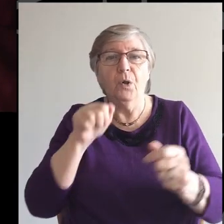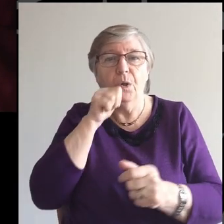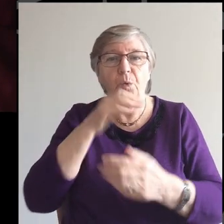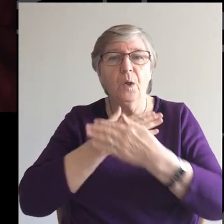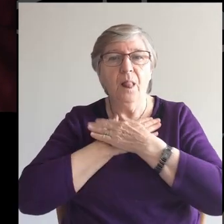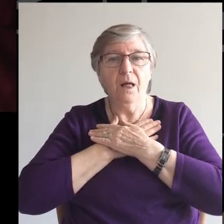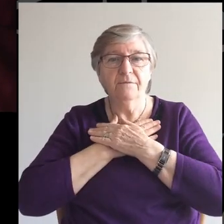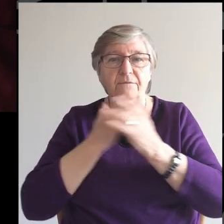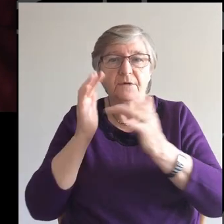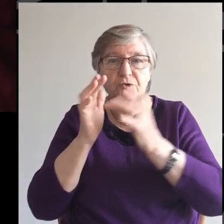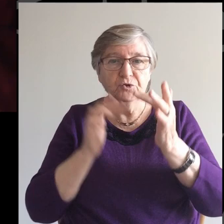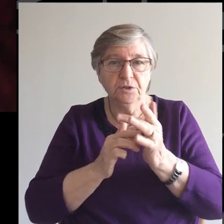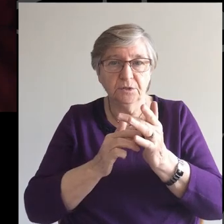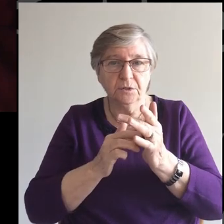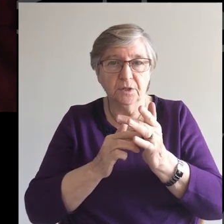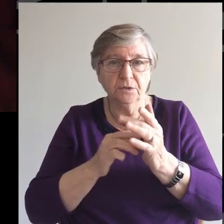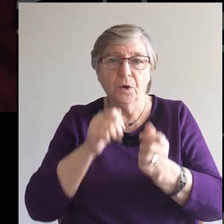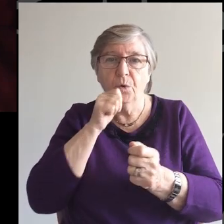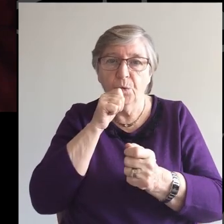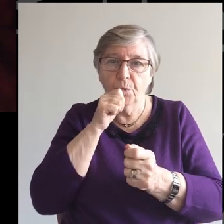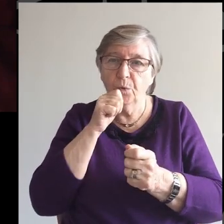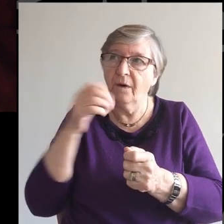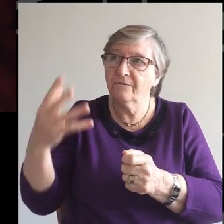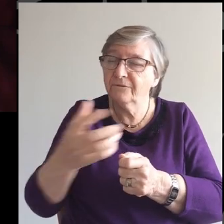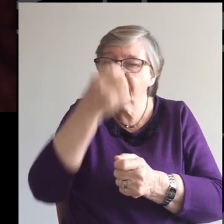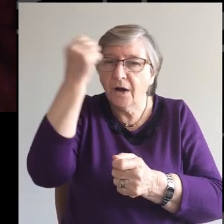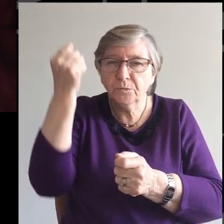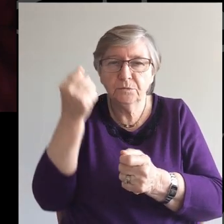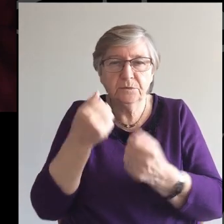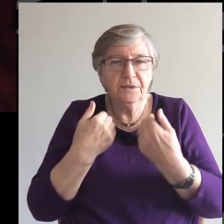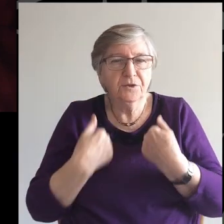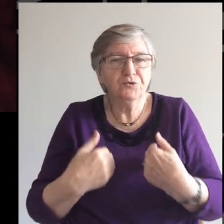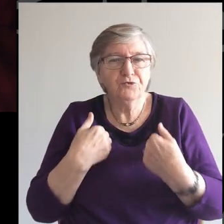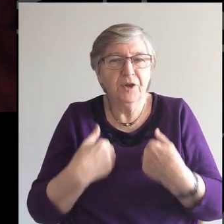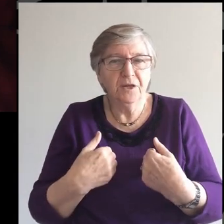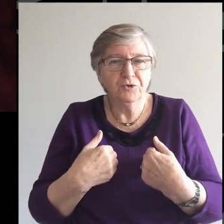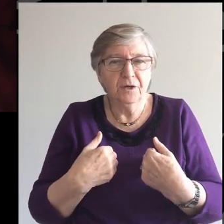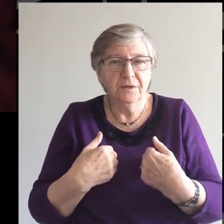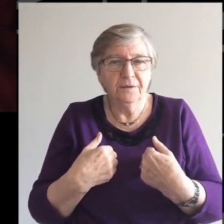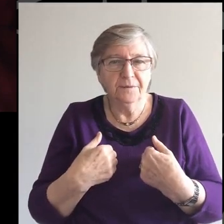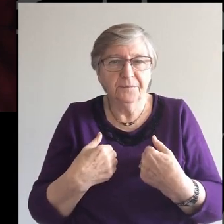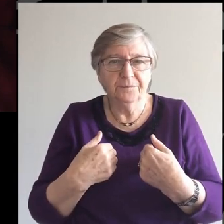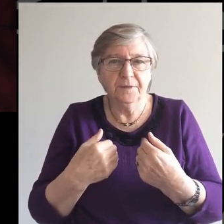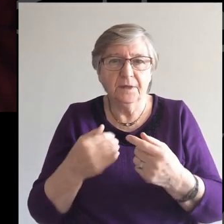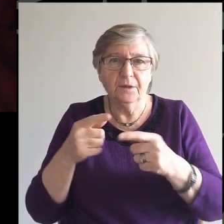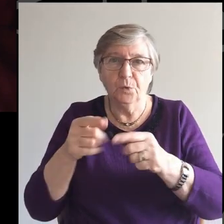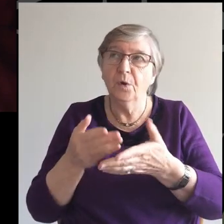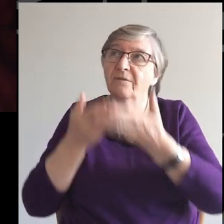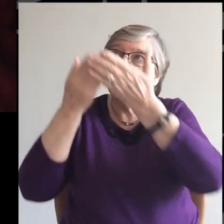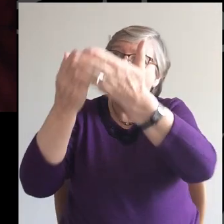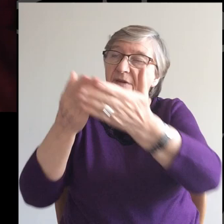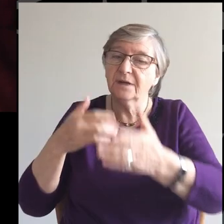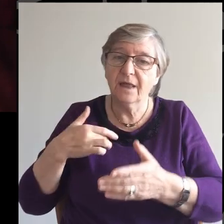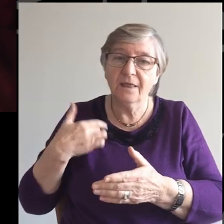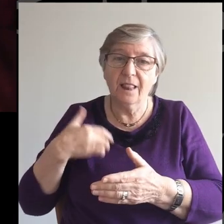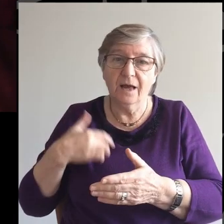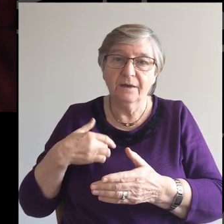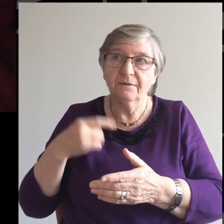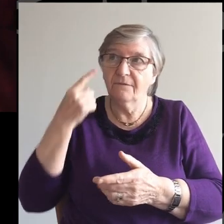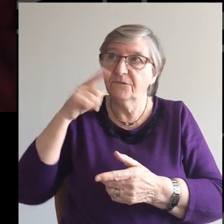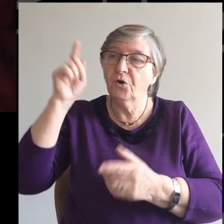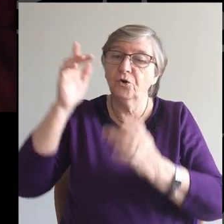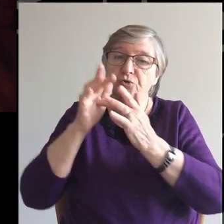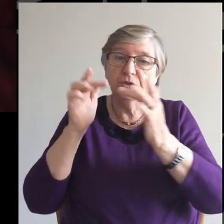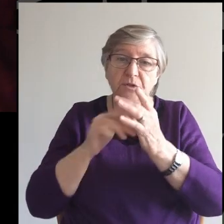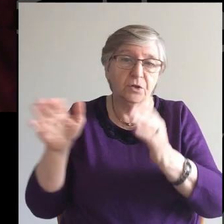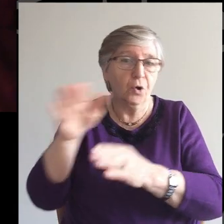All who have made that step Of finding the treasure in the field Or of buying the pearl of great price And who have given their all for Jesus